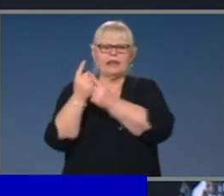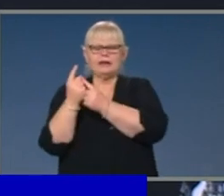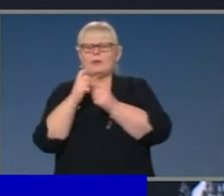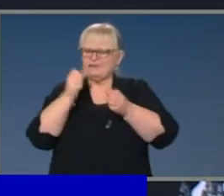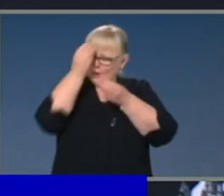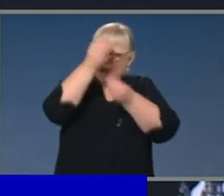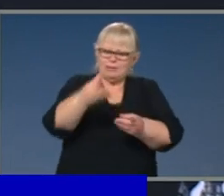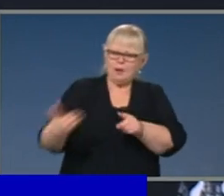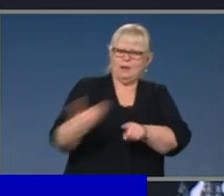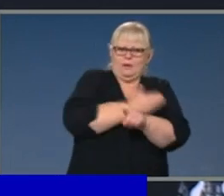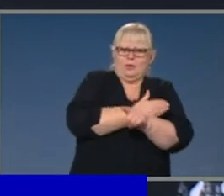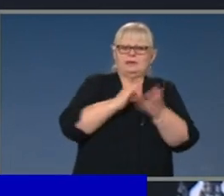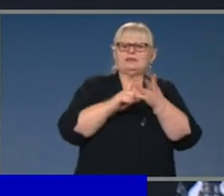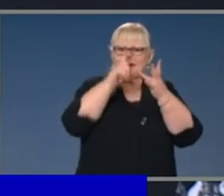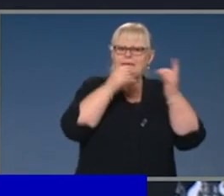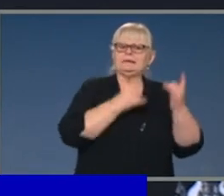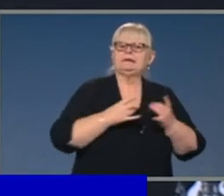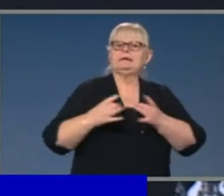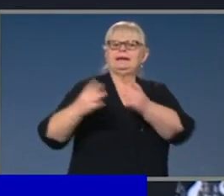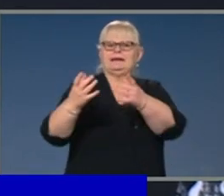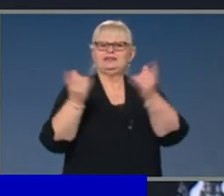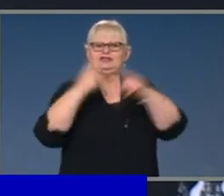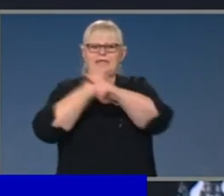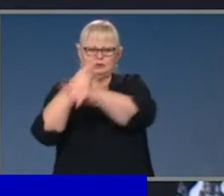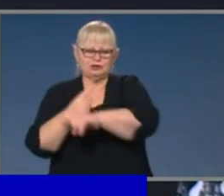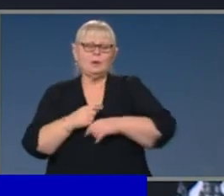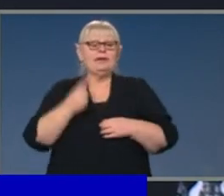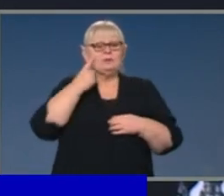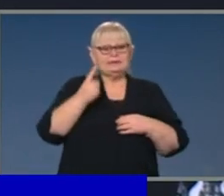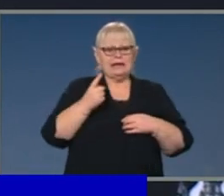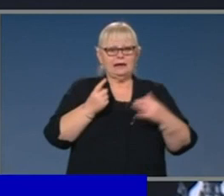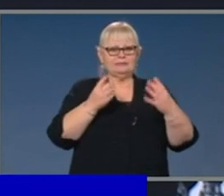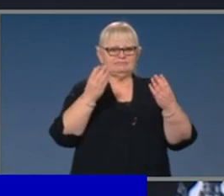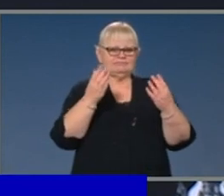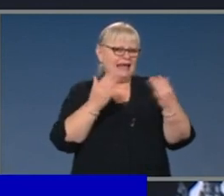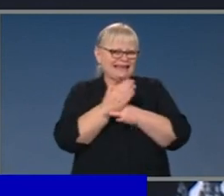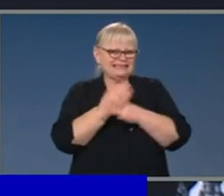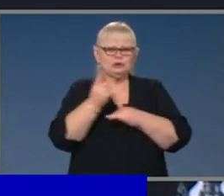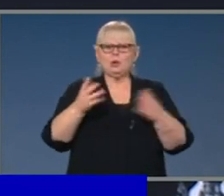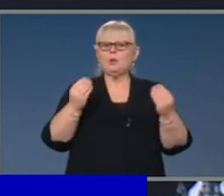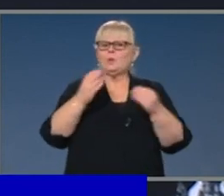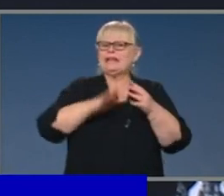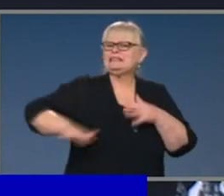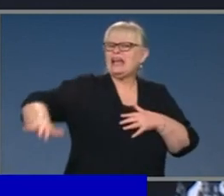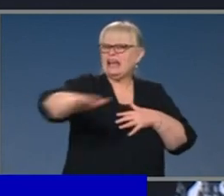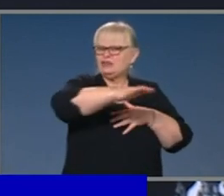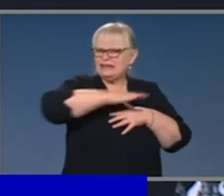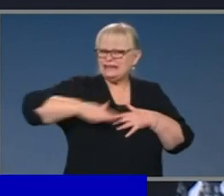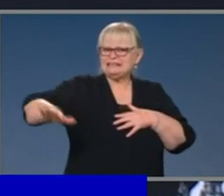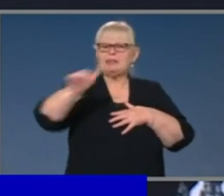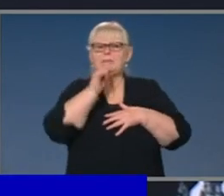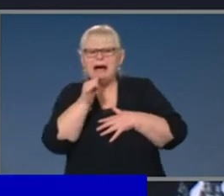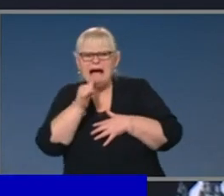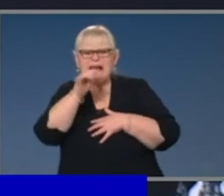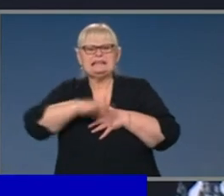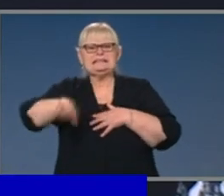be welcomed. Issues that have to be then addressed is access to the wet areas of those stadia, the bars and